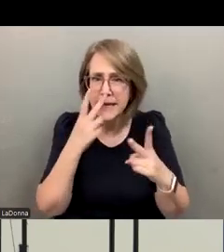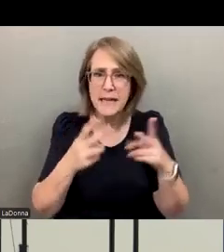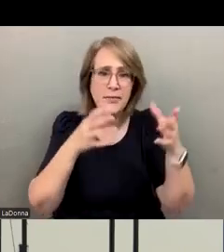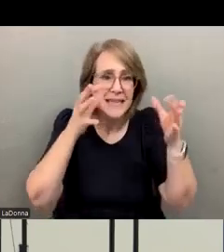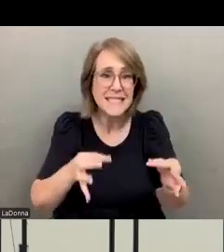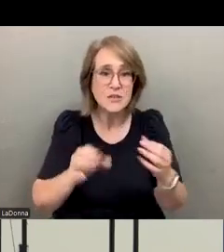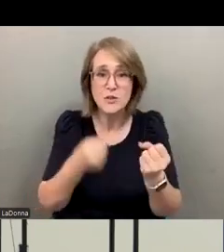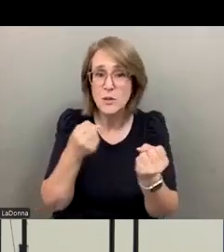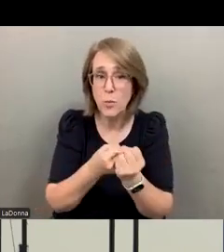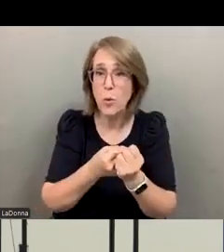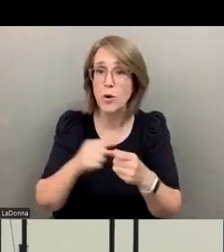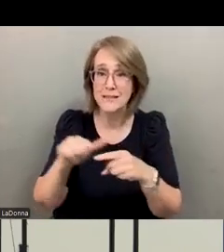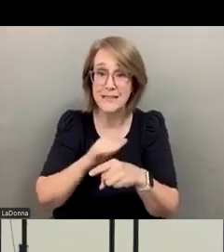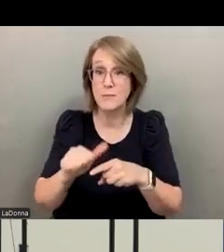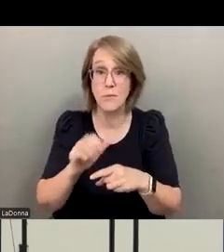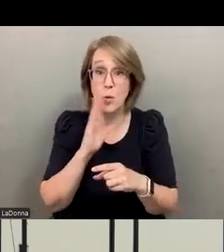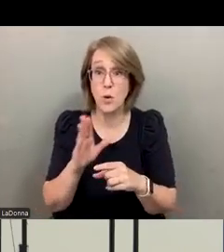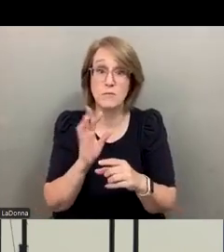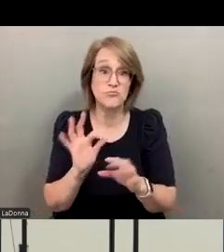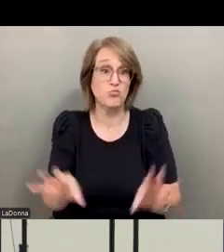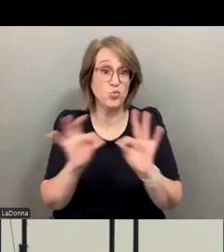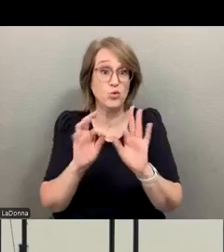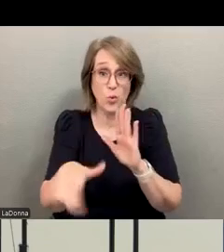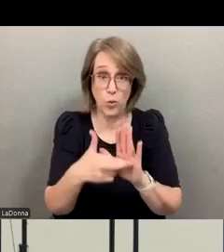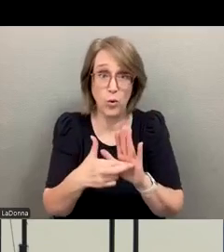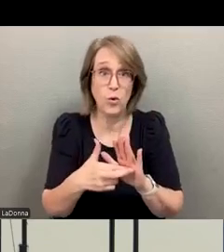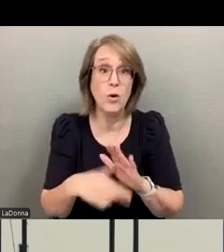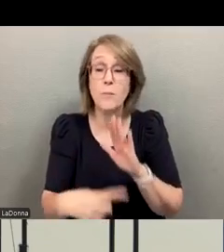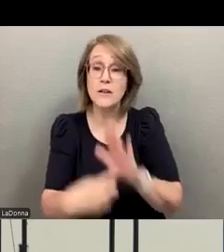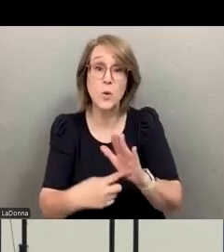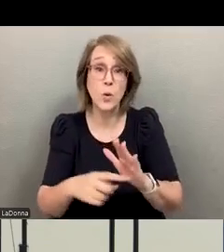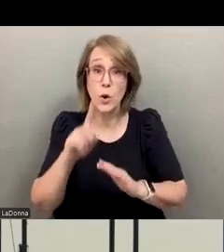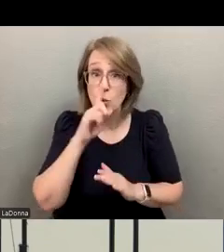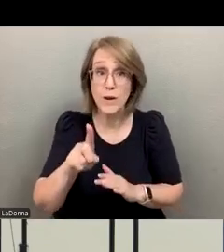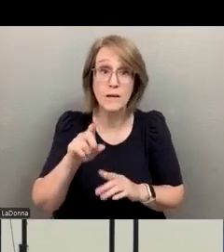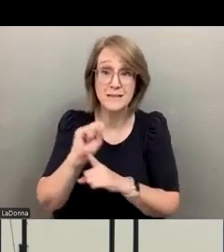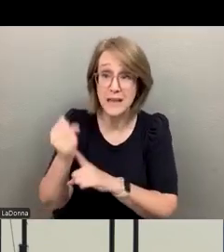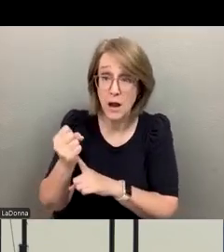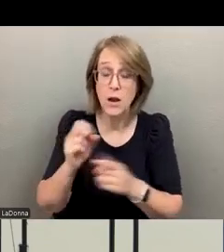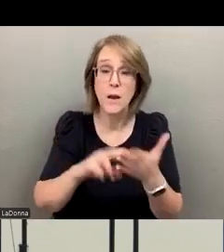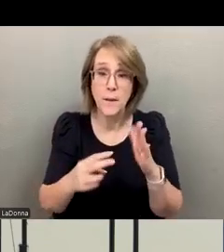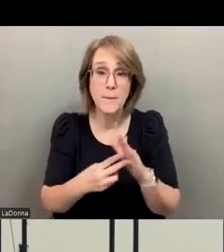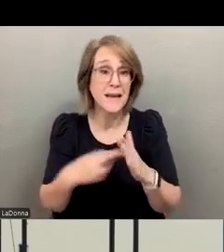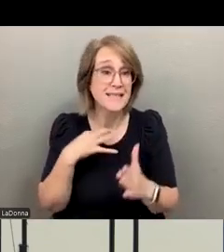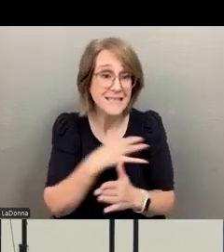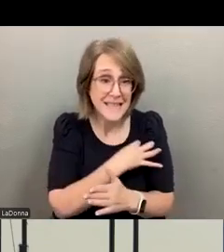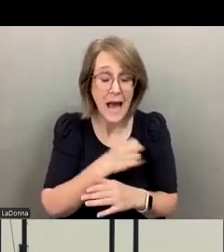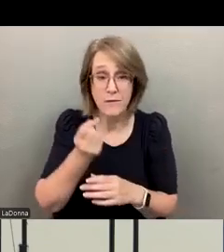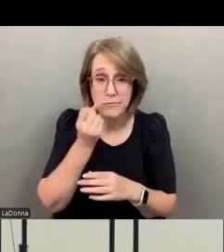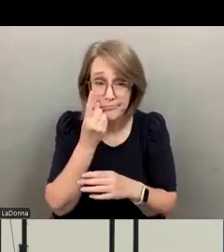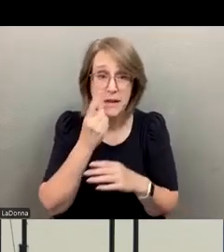play a crucial role in training peer supporters. And by presenting these realistic scenarios, these tools can help prepare staff for the complexities